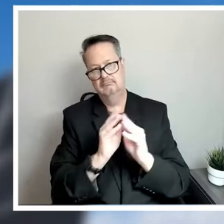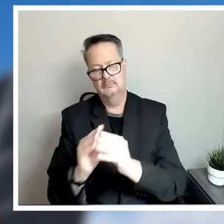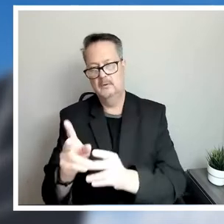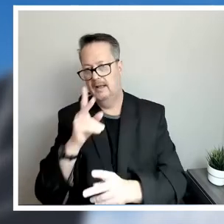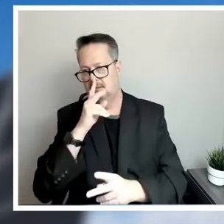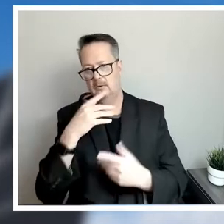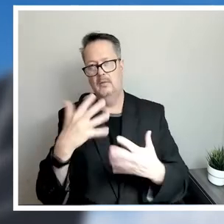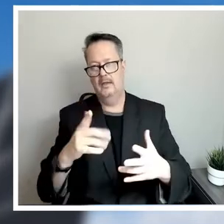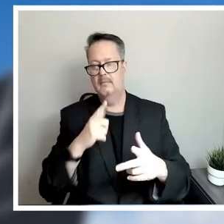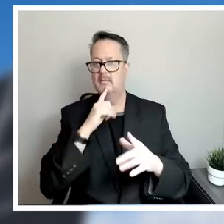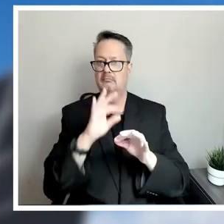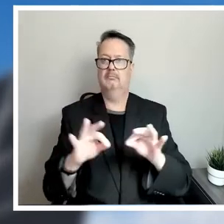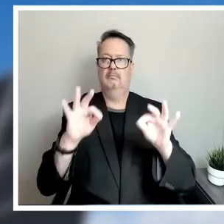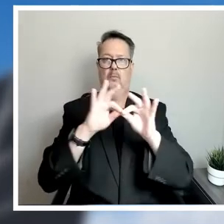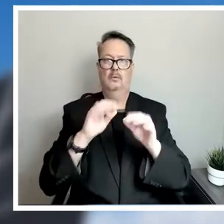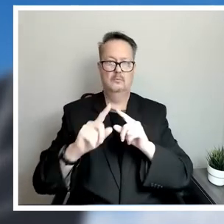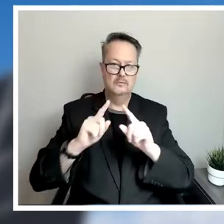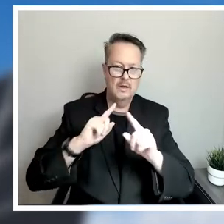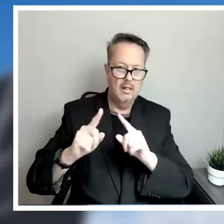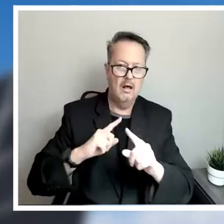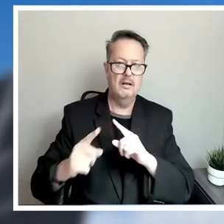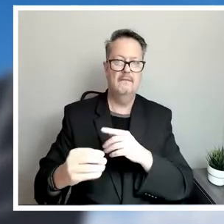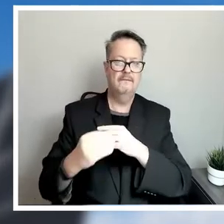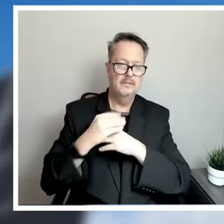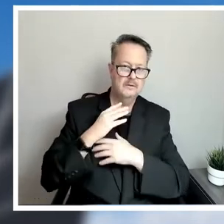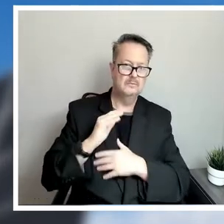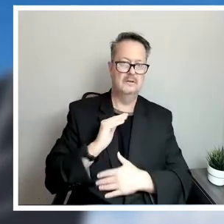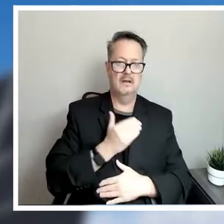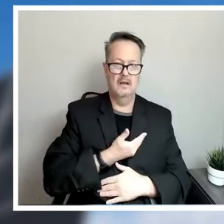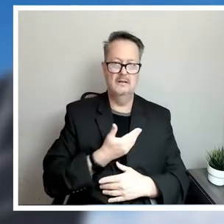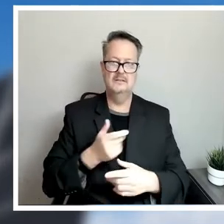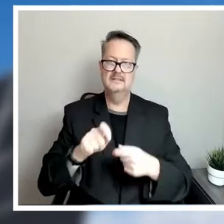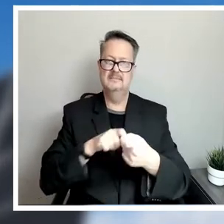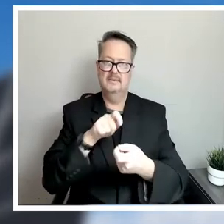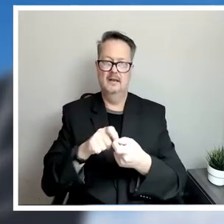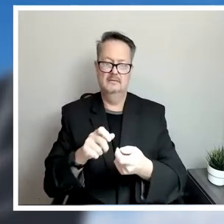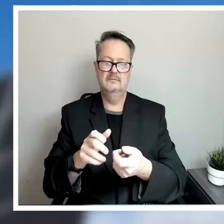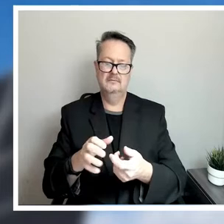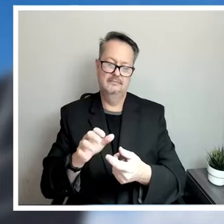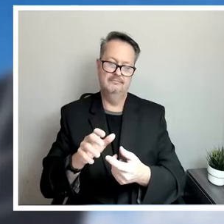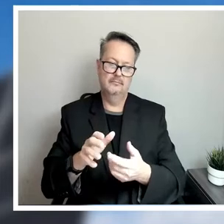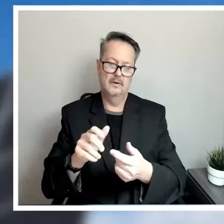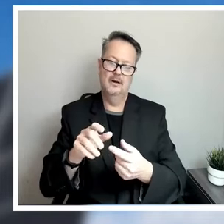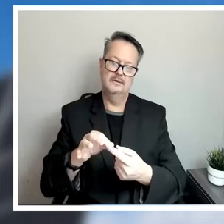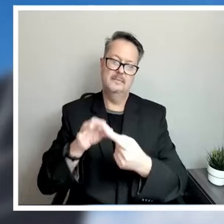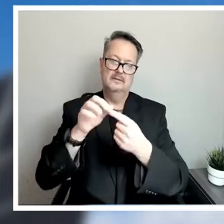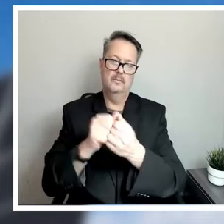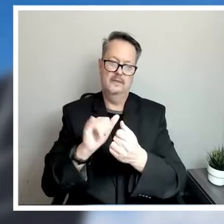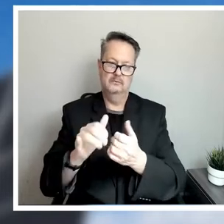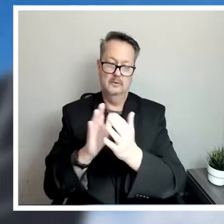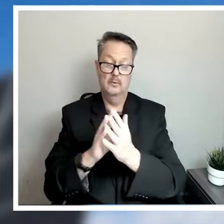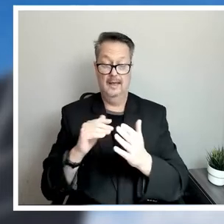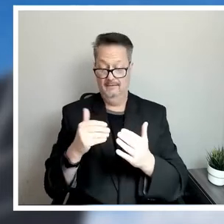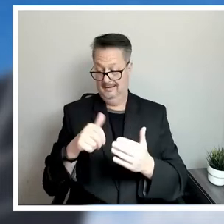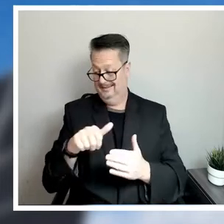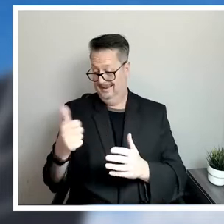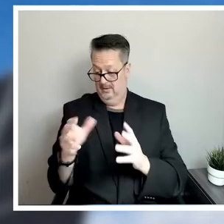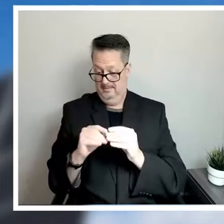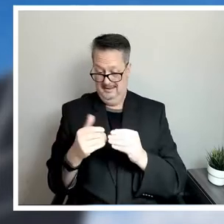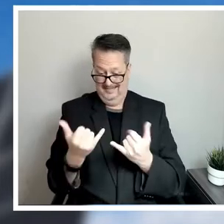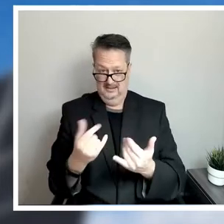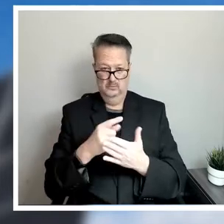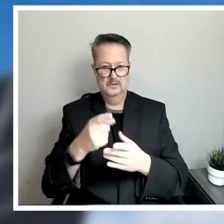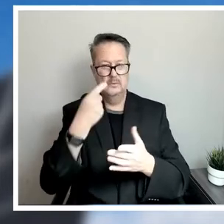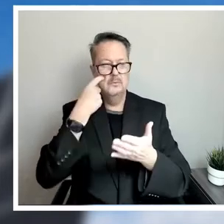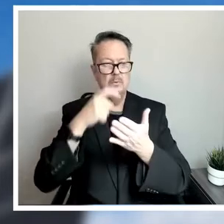instrumental in, in, in and influencing us, especially with this request. we have another meeting coming up with them this week as noted up there